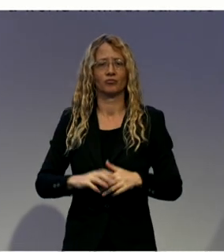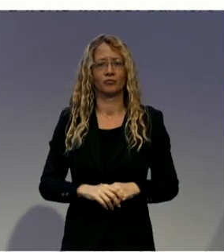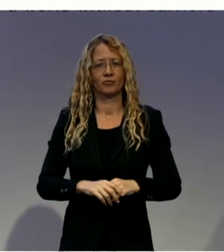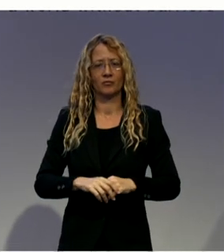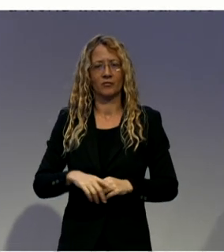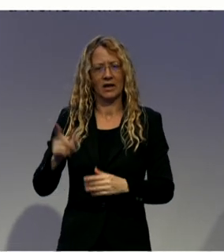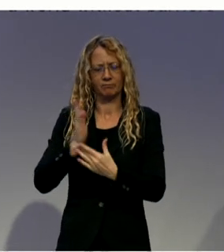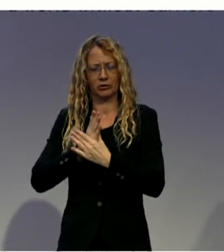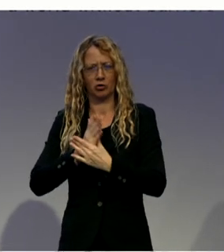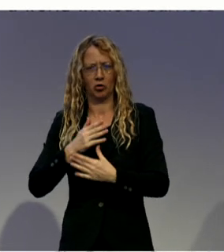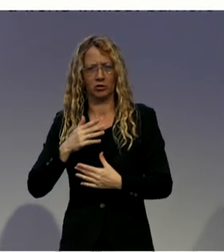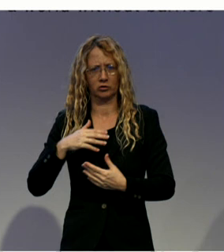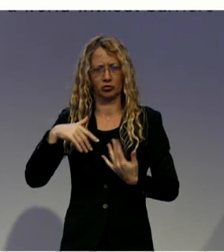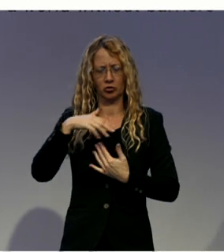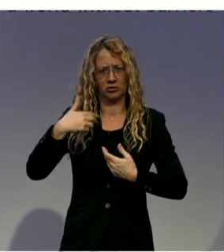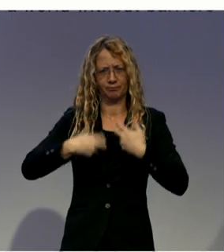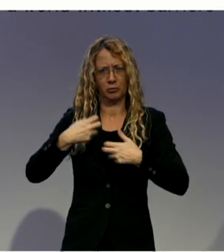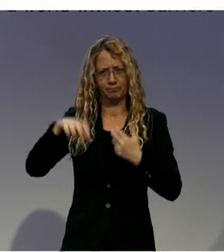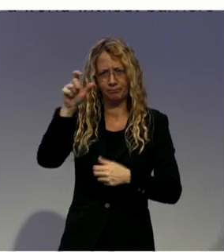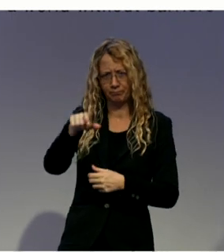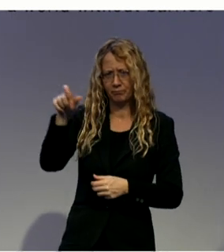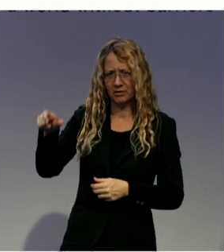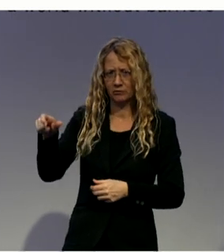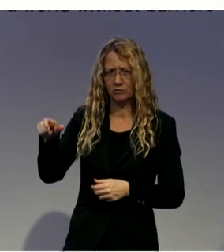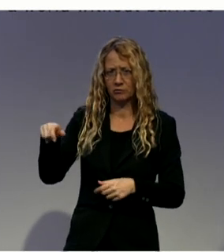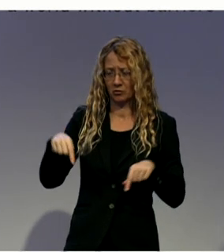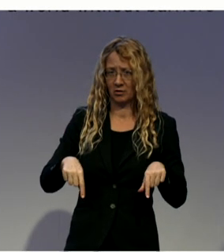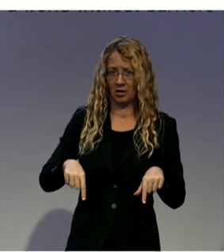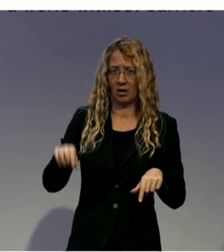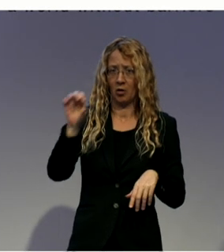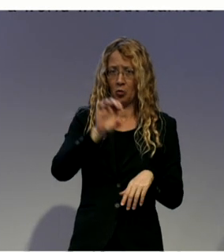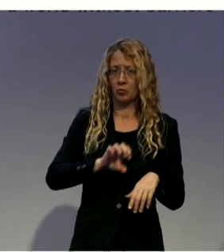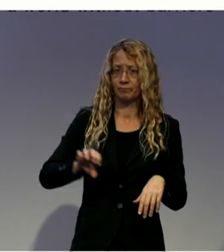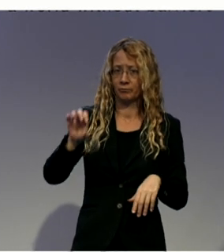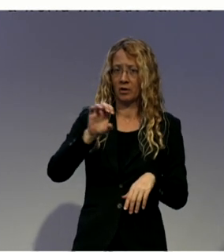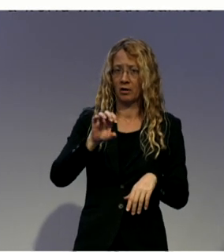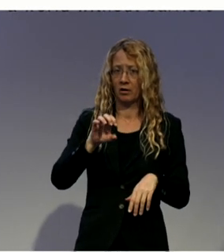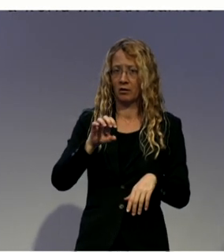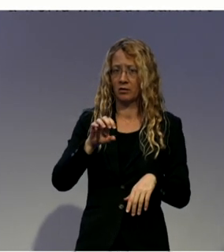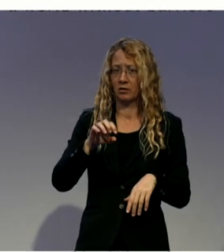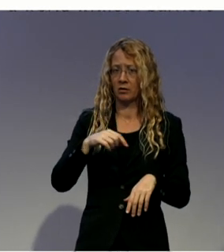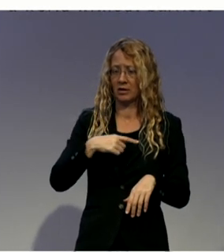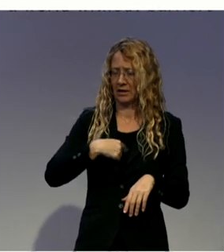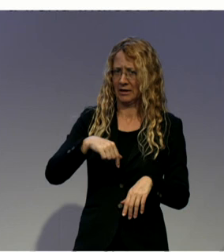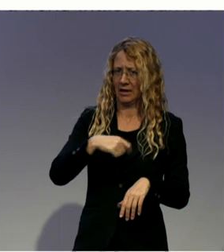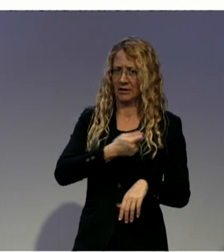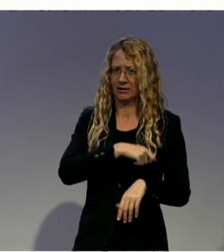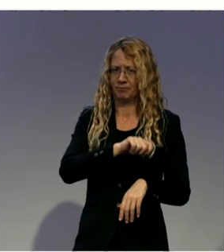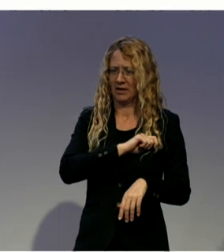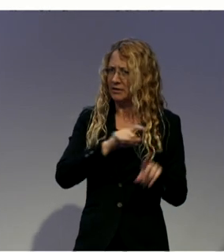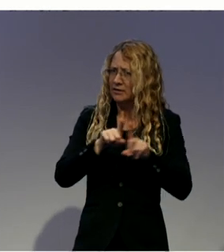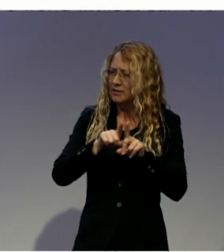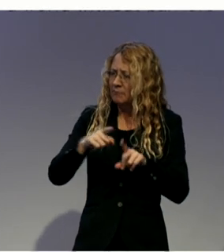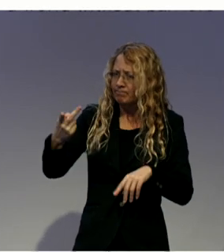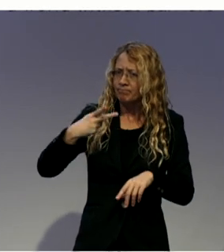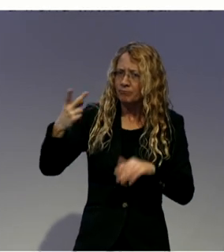in Europe, in our country has the same rights formally than the others. Maybe they have the right to health, in